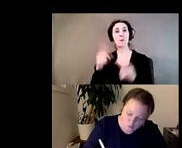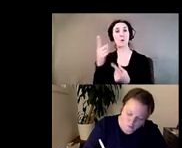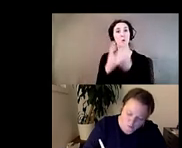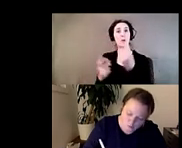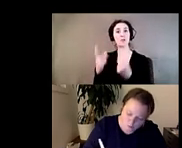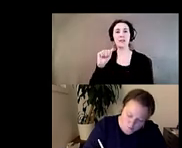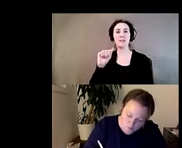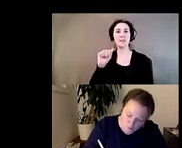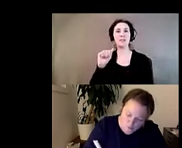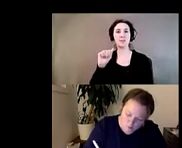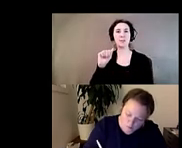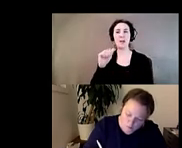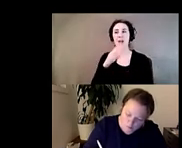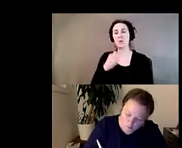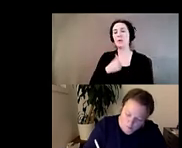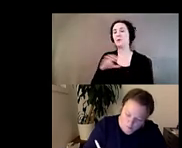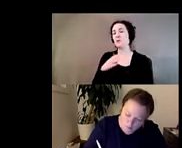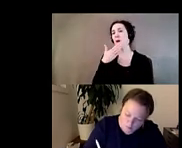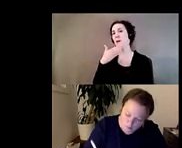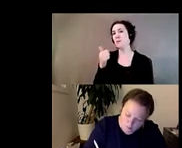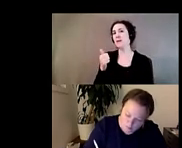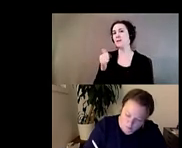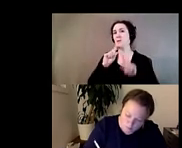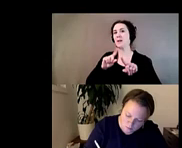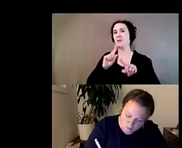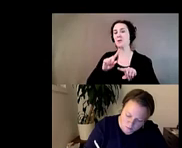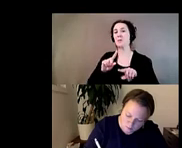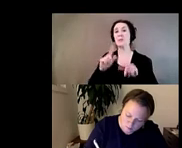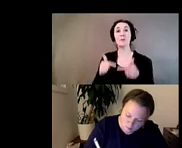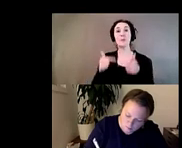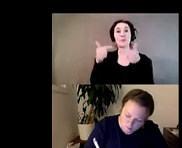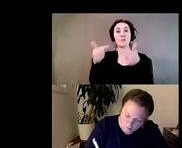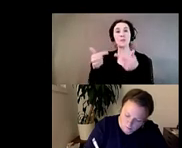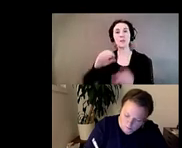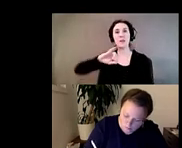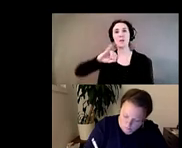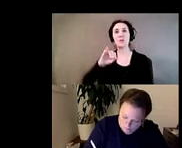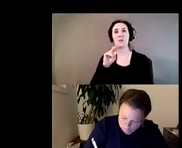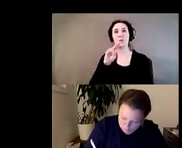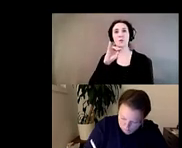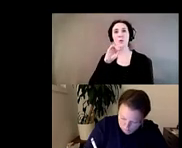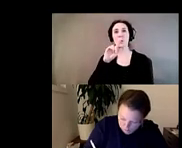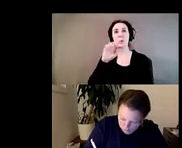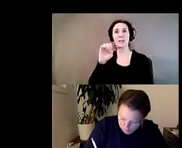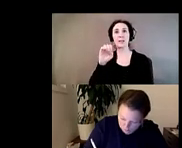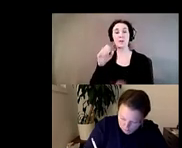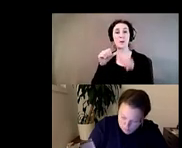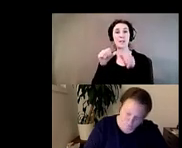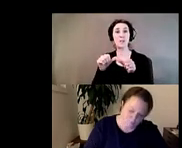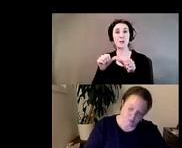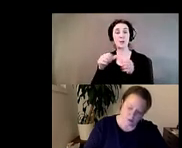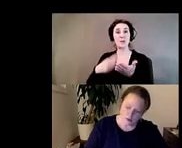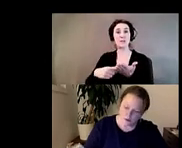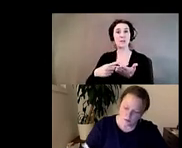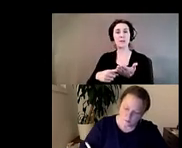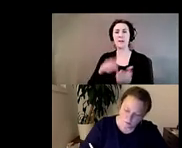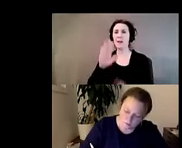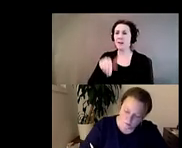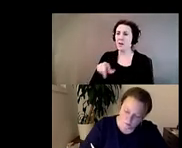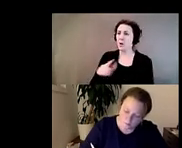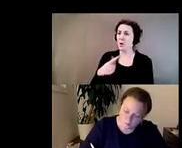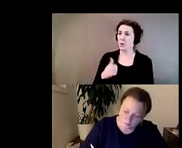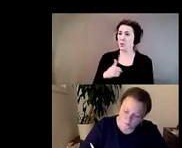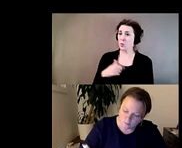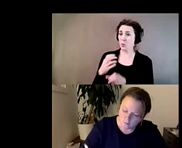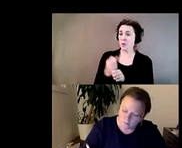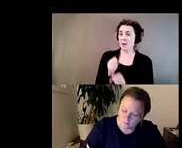Joshua just said but I'm going to turn it over to Julie now to continue the discussion here. Julie, received you know around a dozen